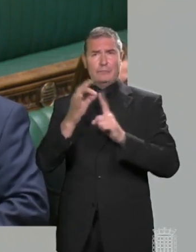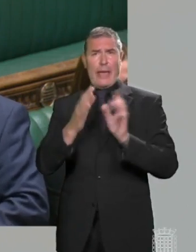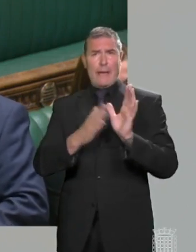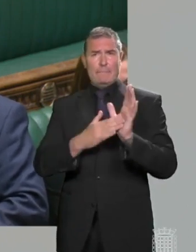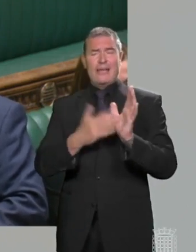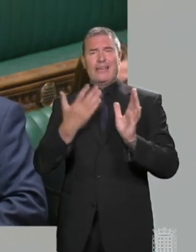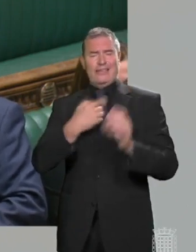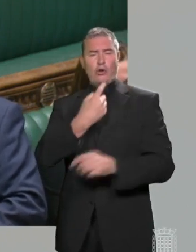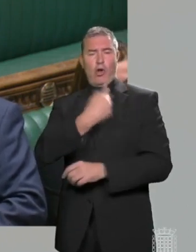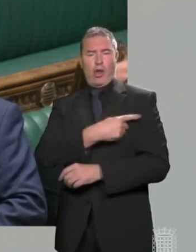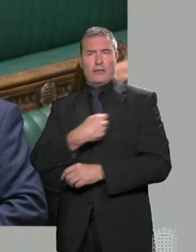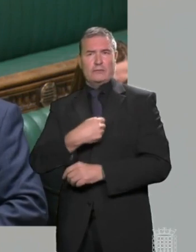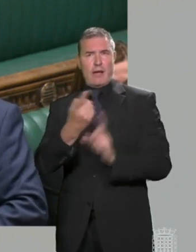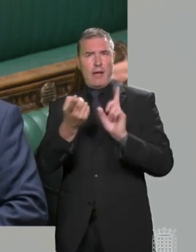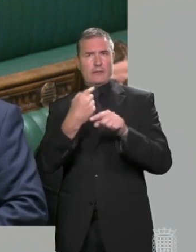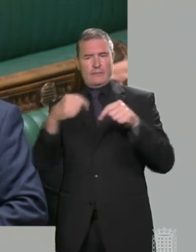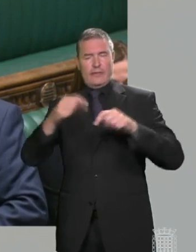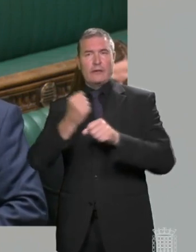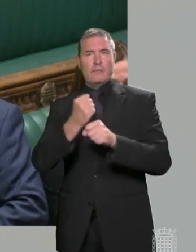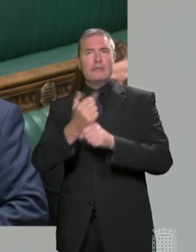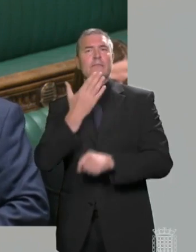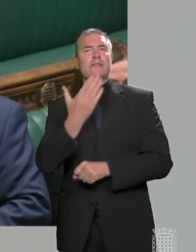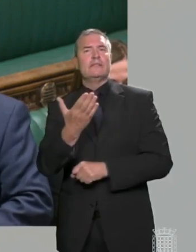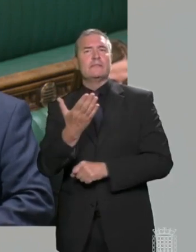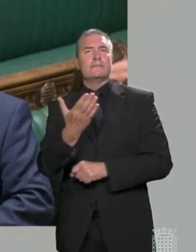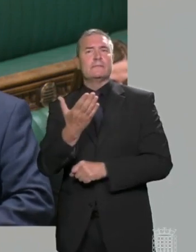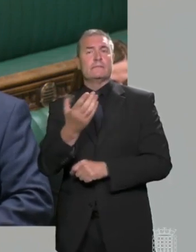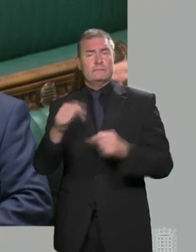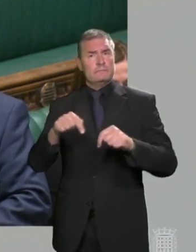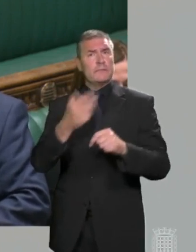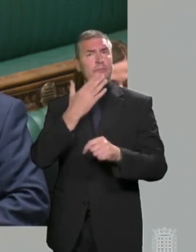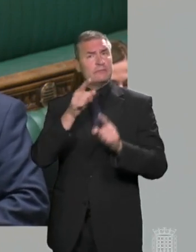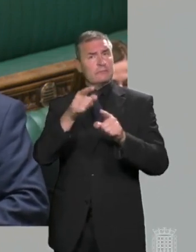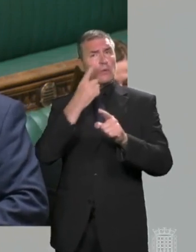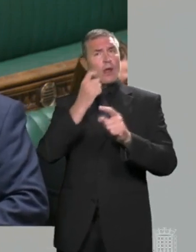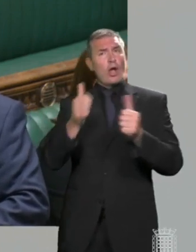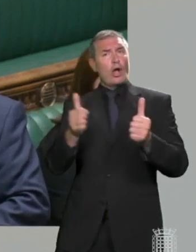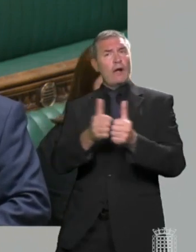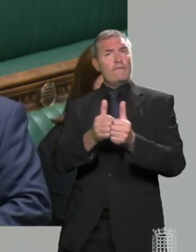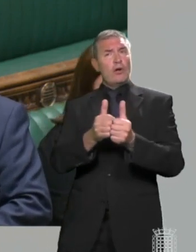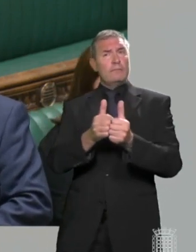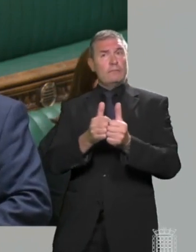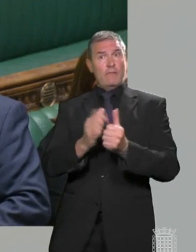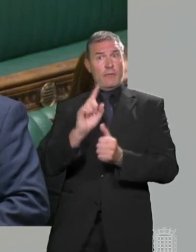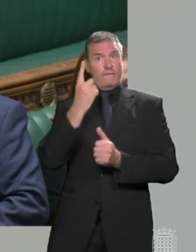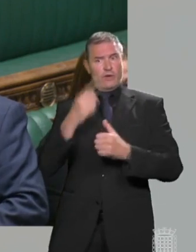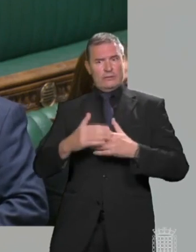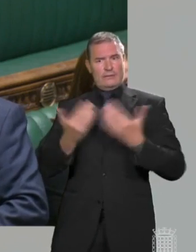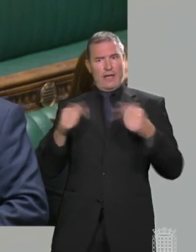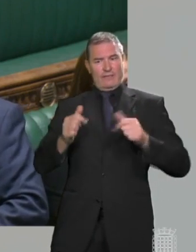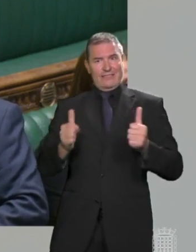deserve honest answers from this government. Can the Prime Minister confirm that from day one of this deal,